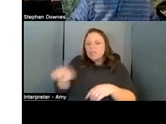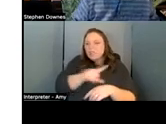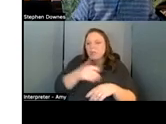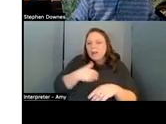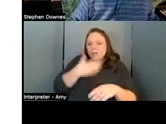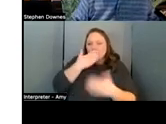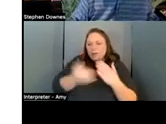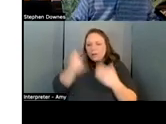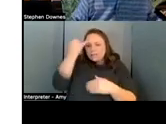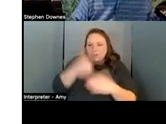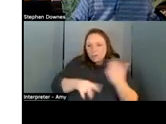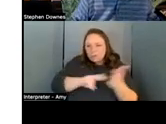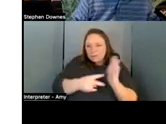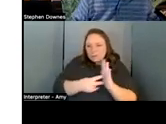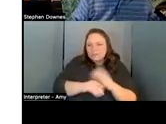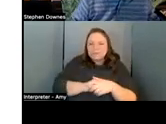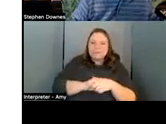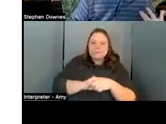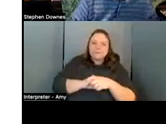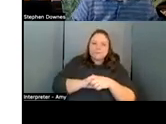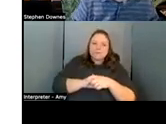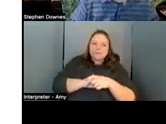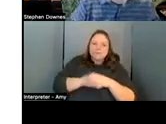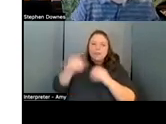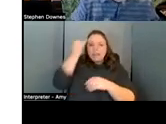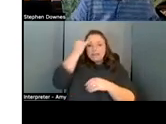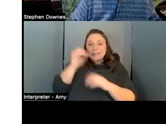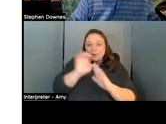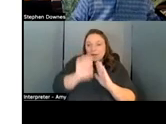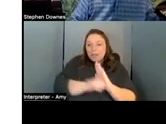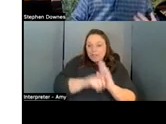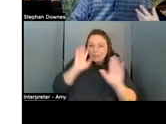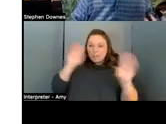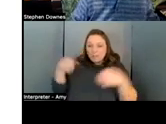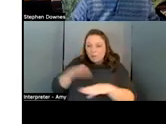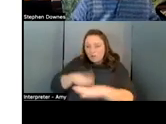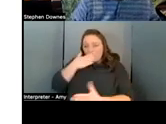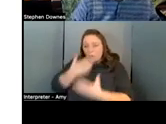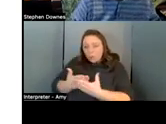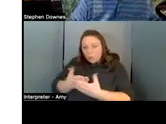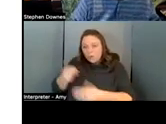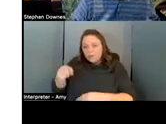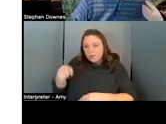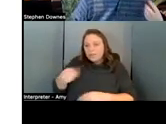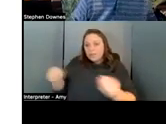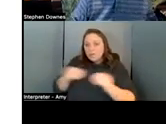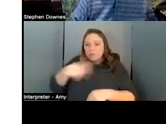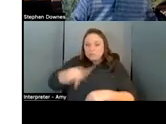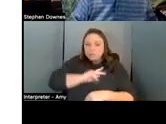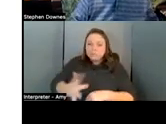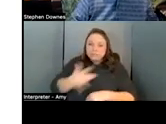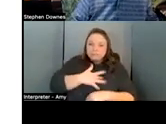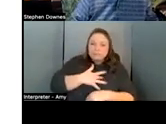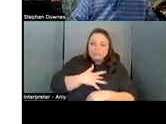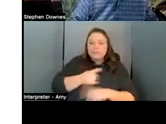um it's an idea of ethics that's focused on the good it's more personal but it's much